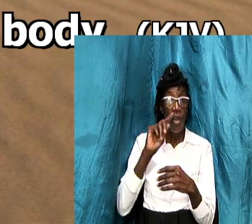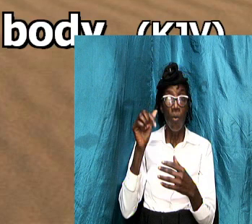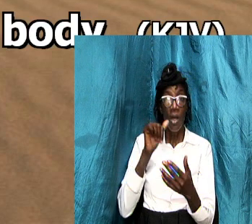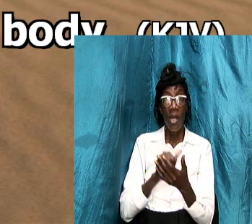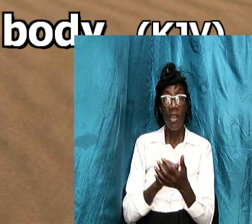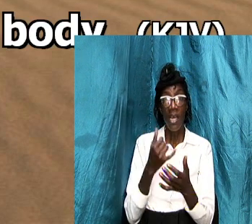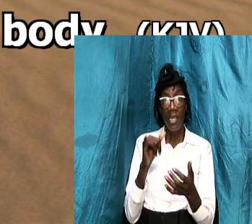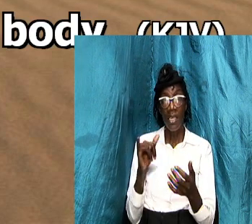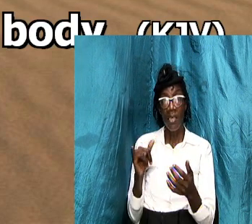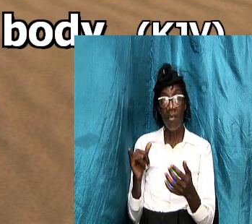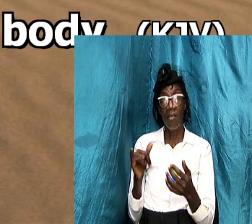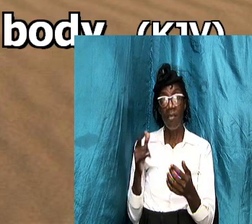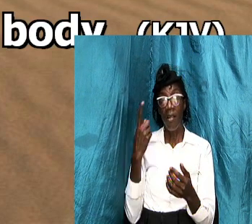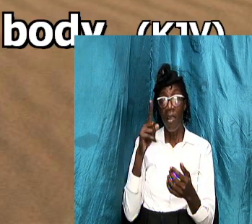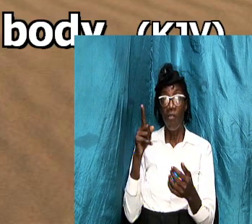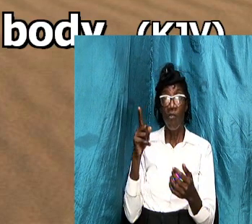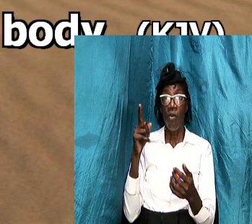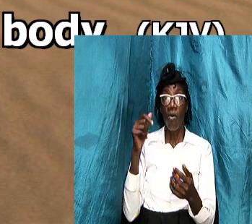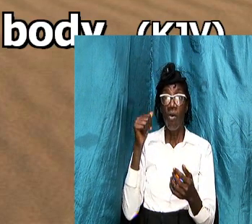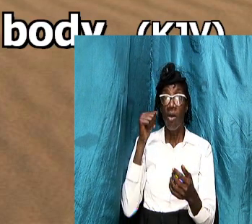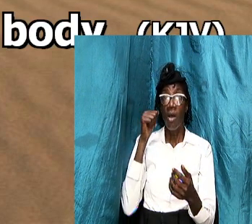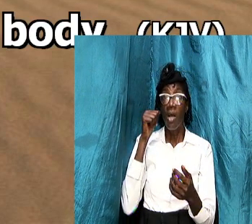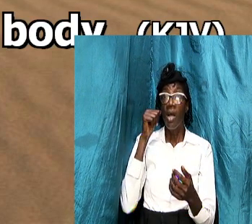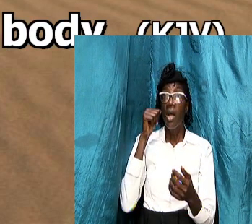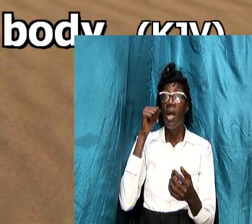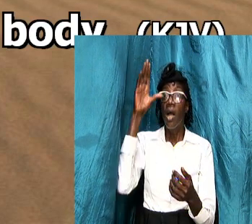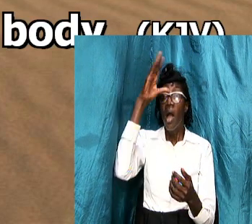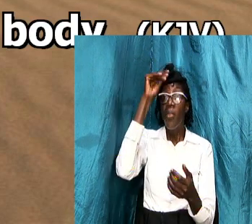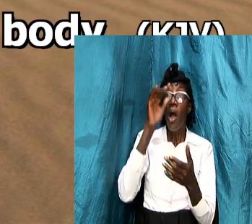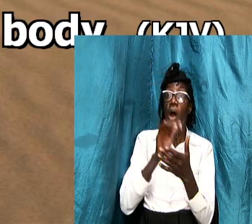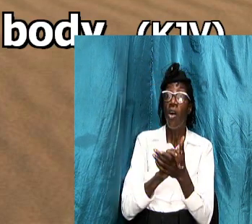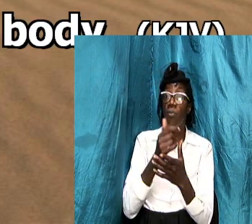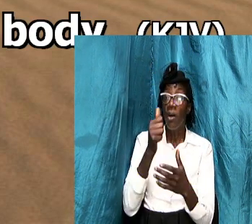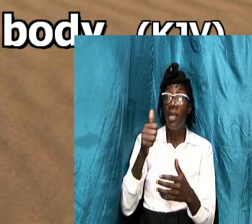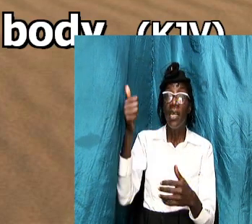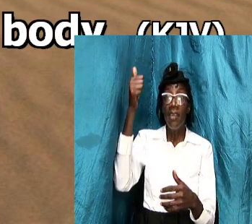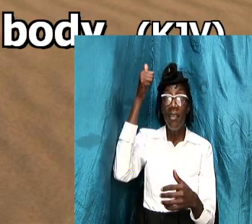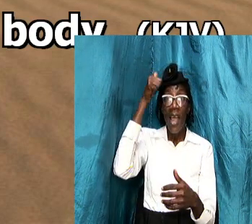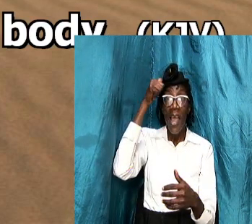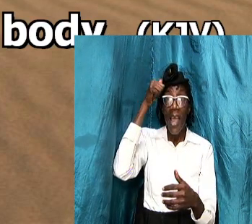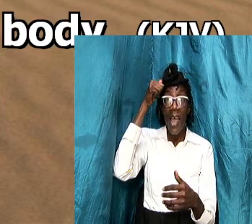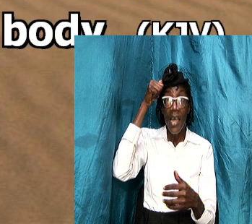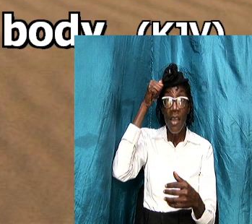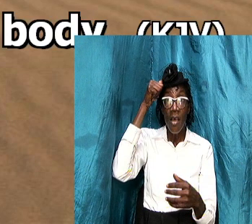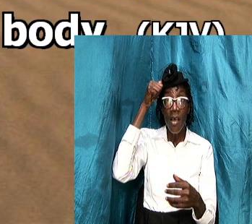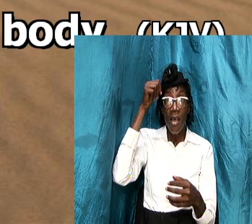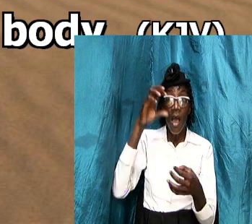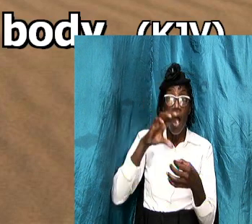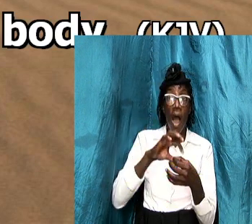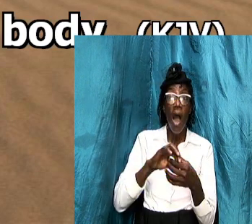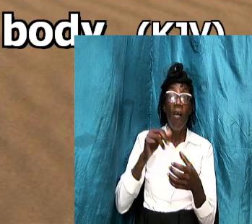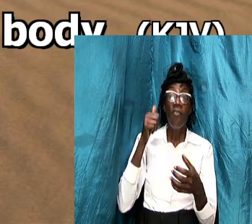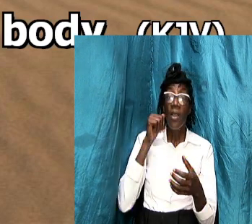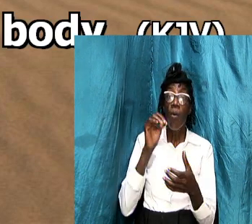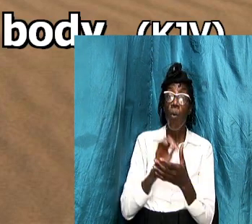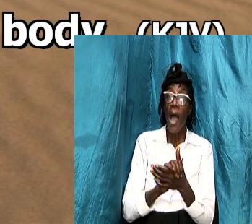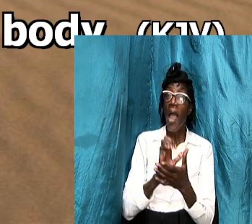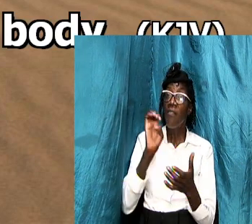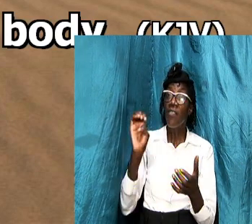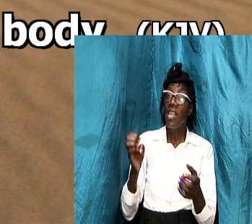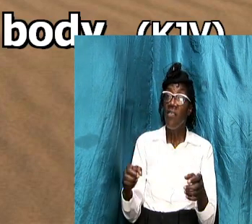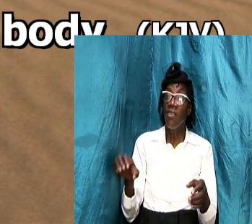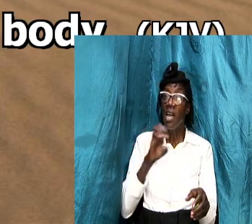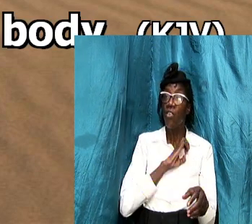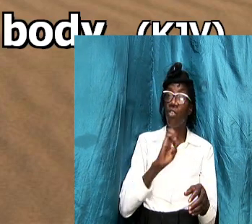is concerned for the husband is the head of the wife even as